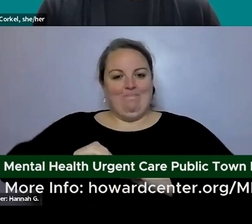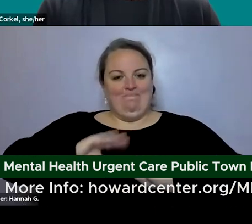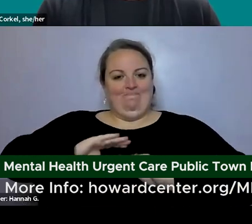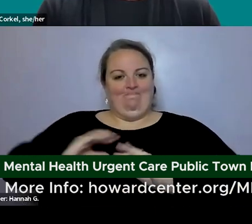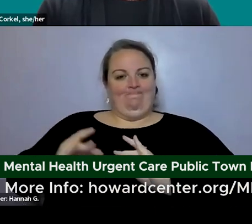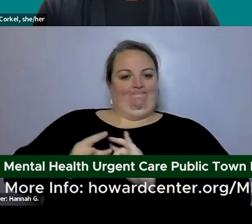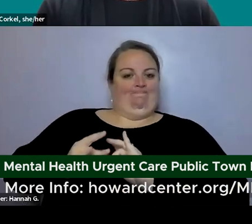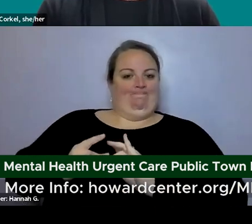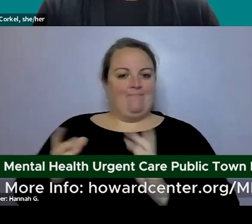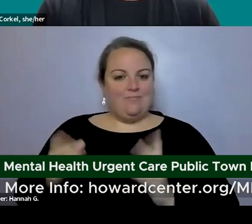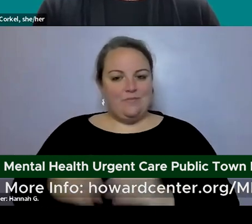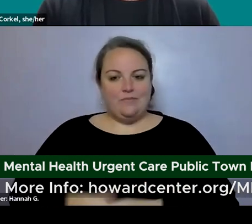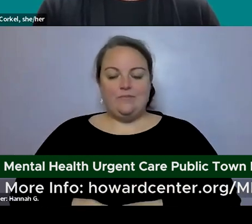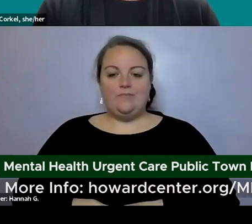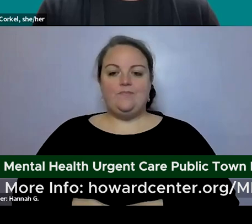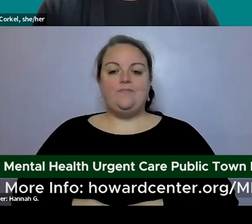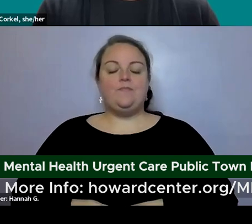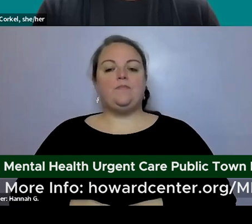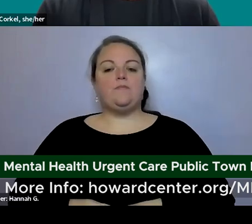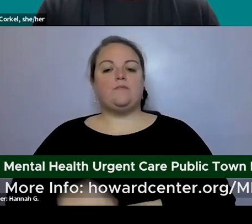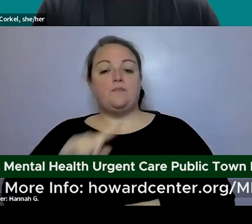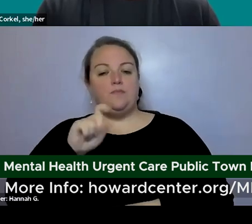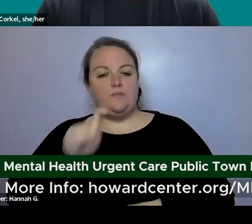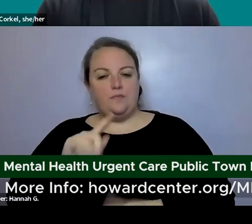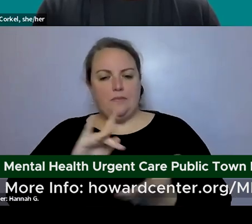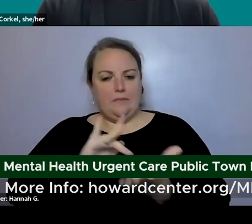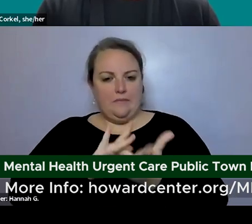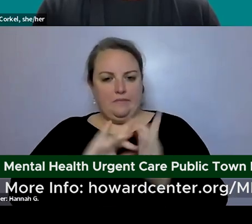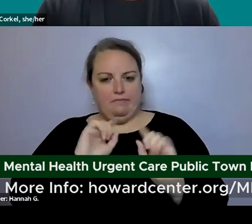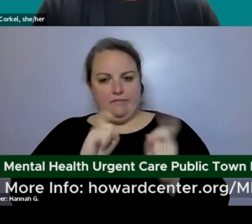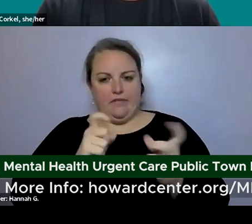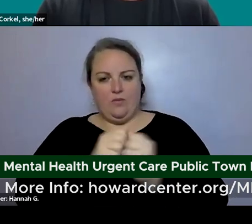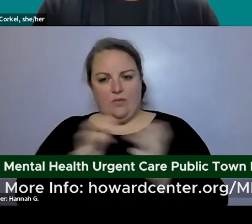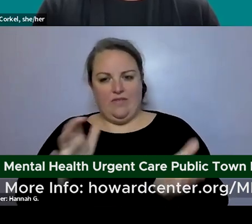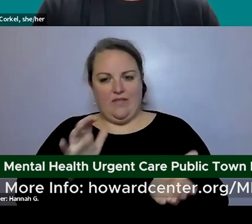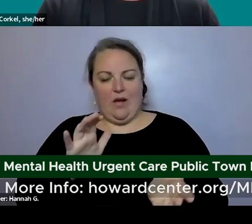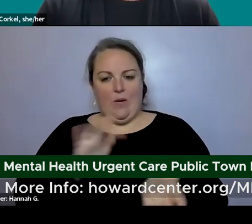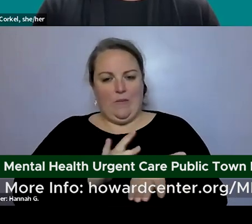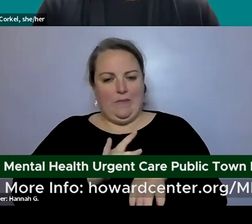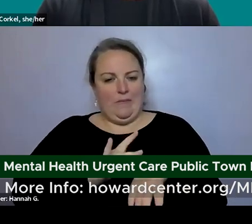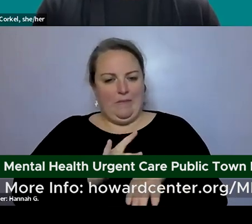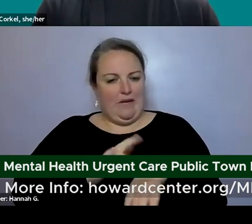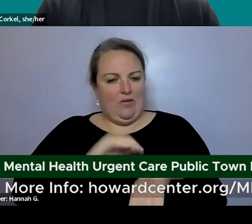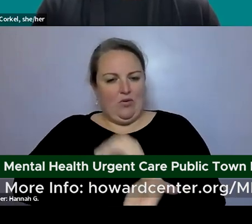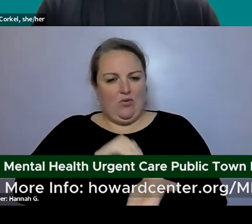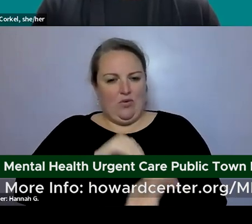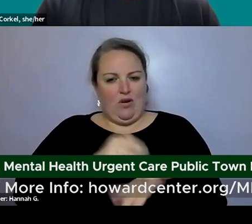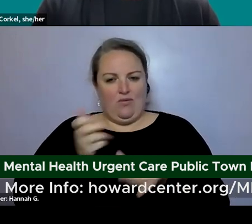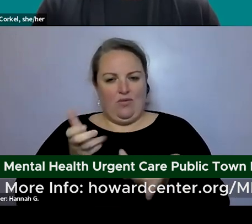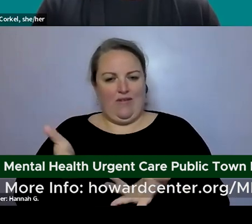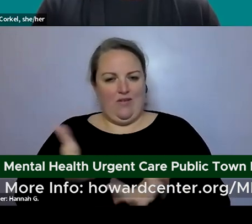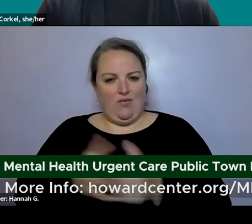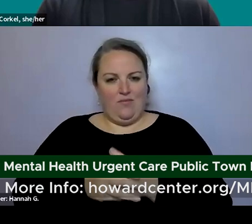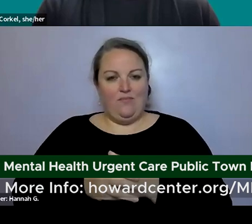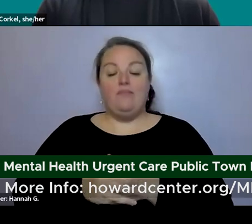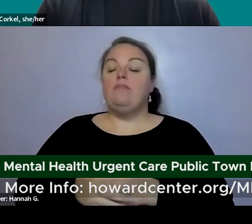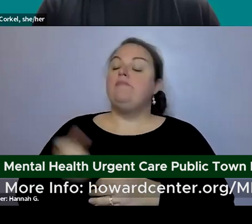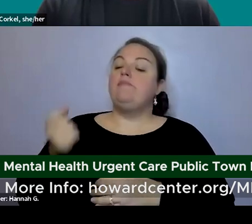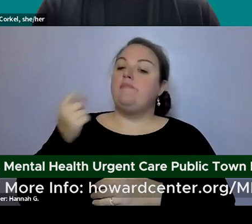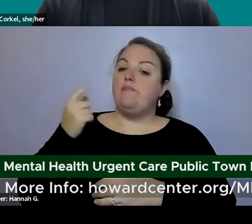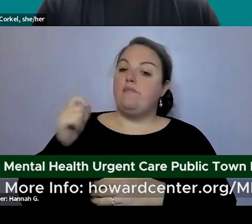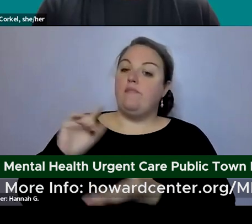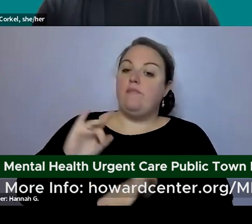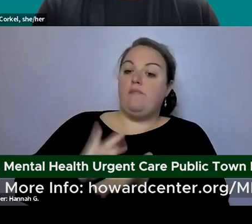okay how will medications be initiated without an md on site so the prescribing